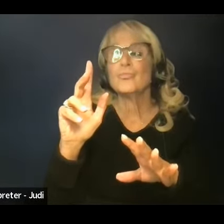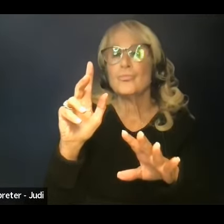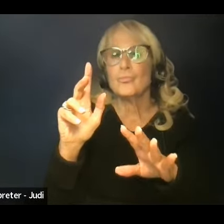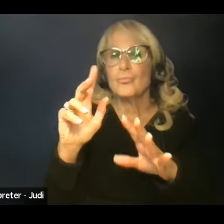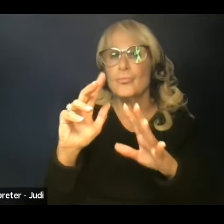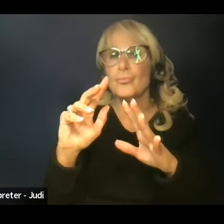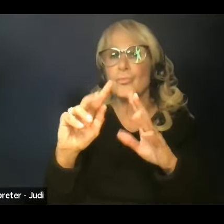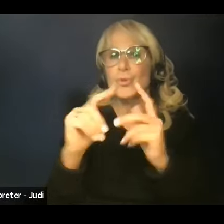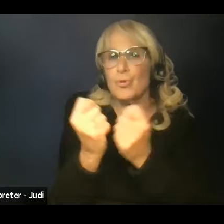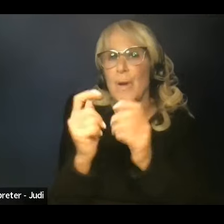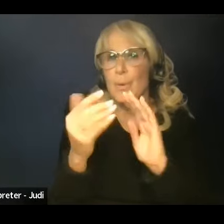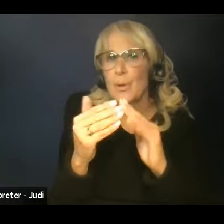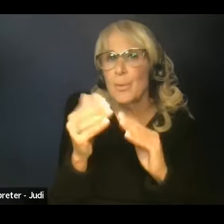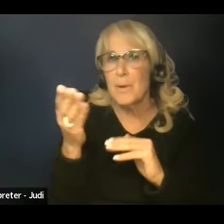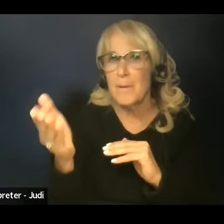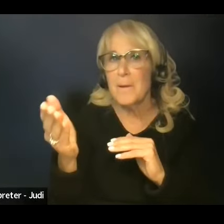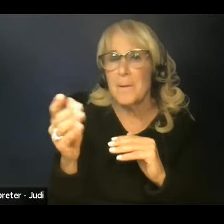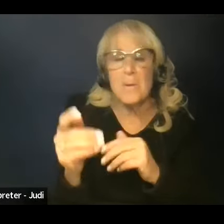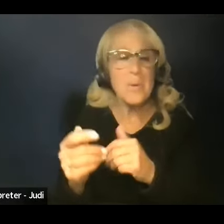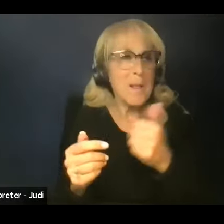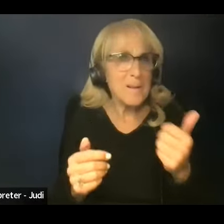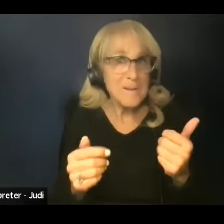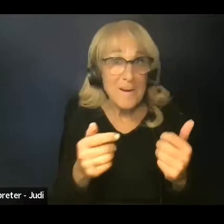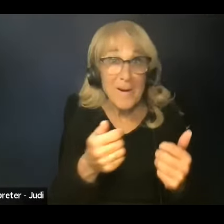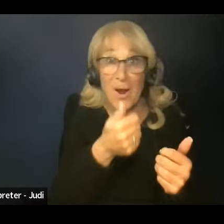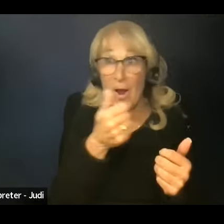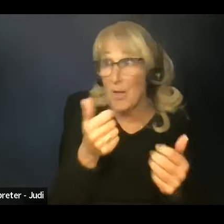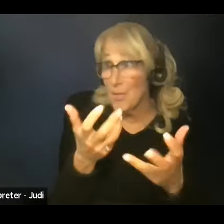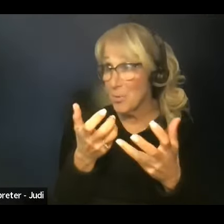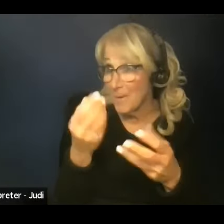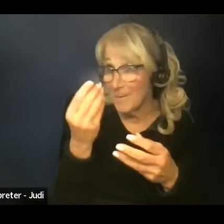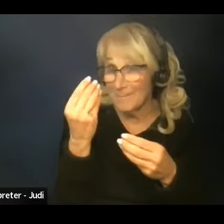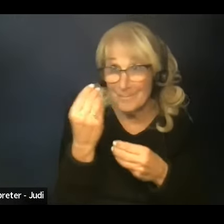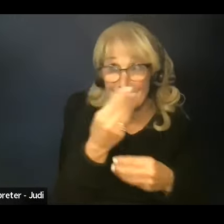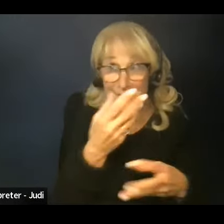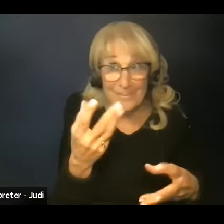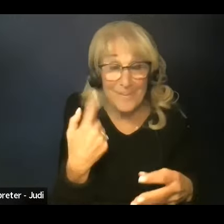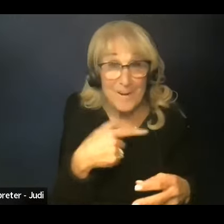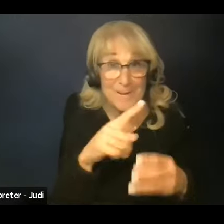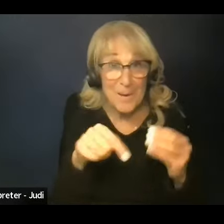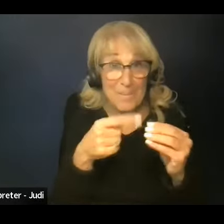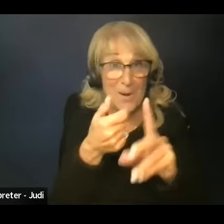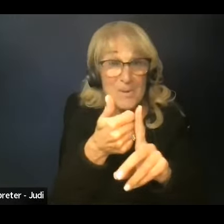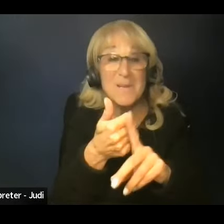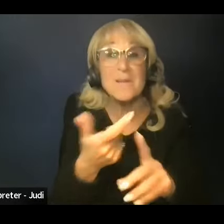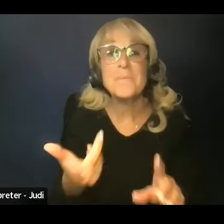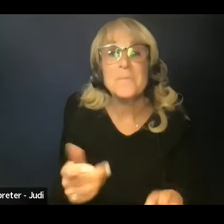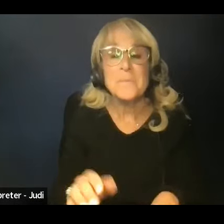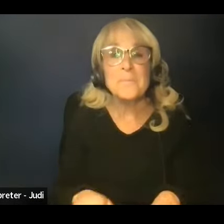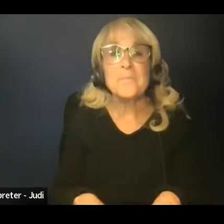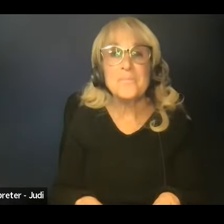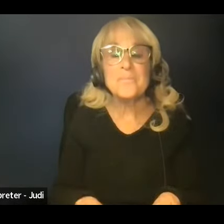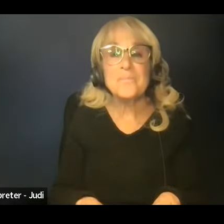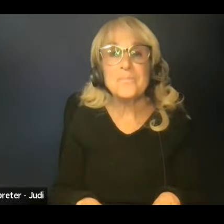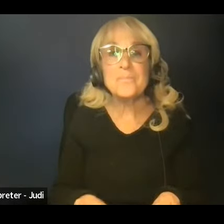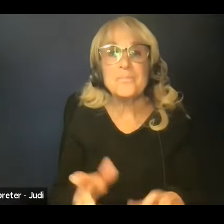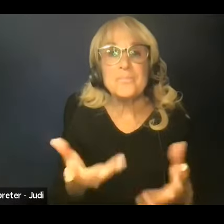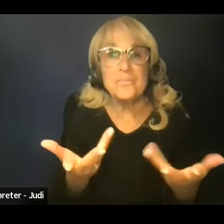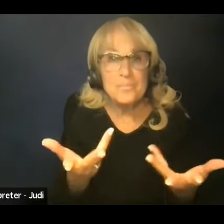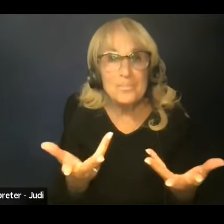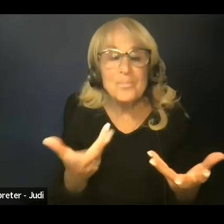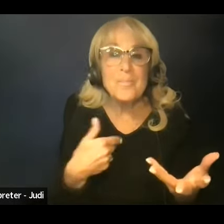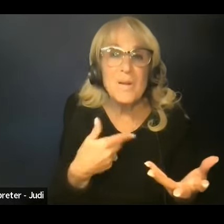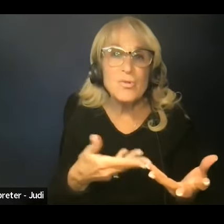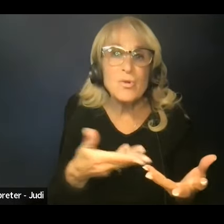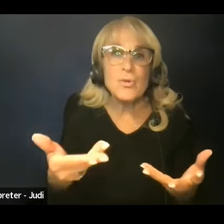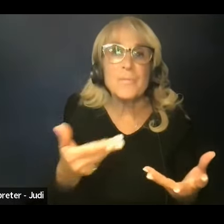And what was, what else was that? Anything else you'd like to share with us? Yeah. Yeah. So kind of in my introduction, I